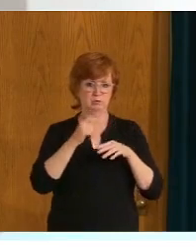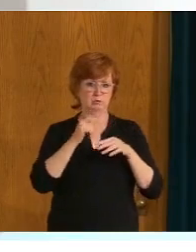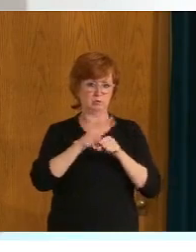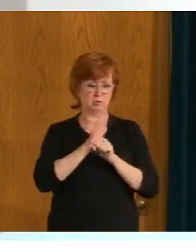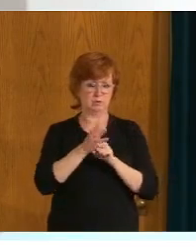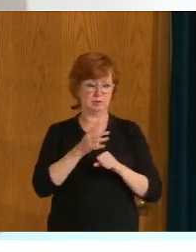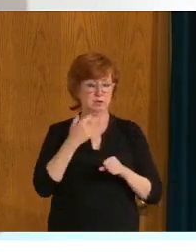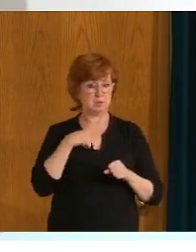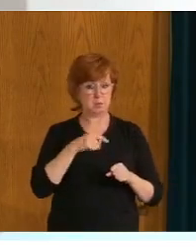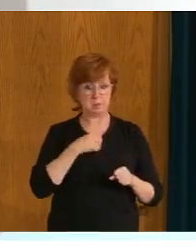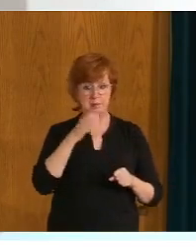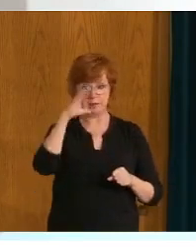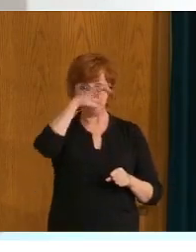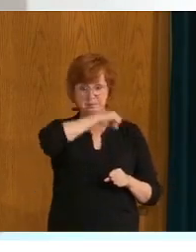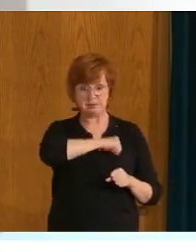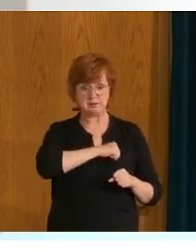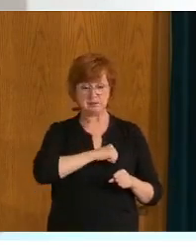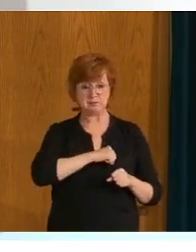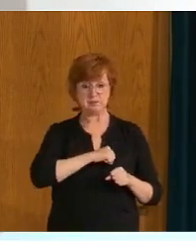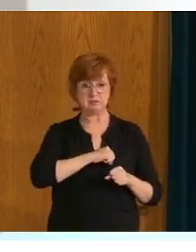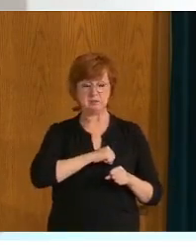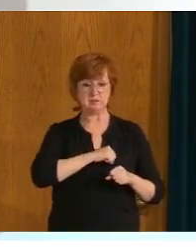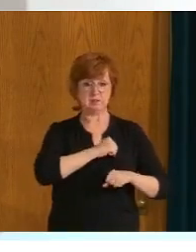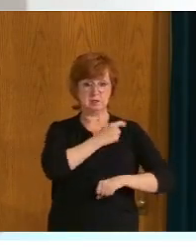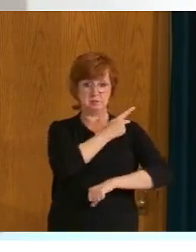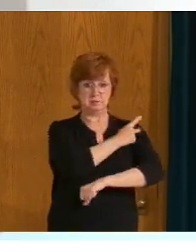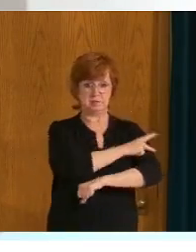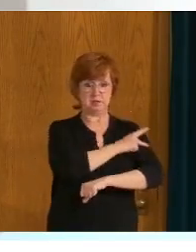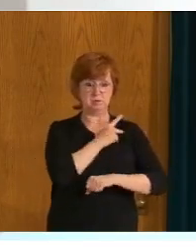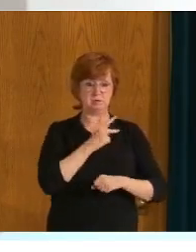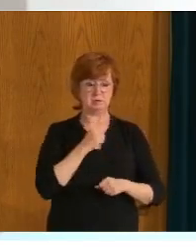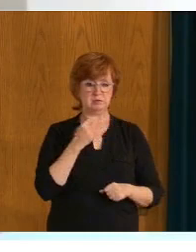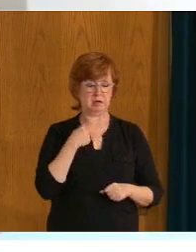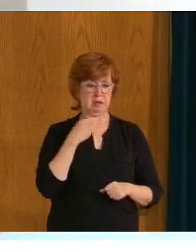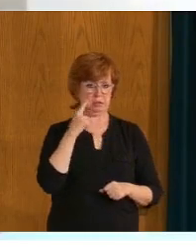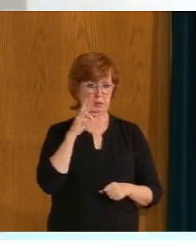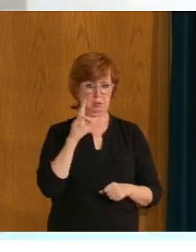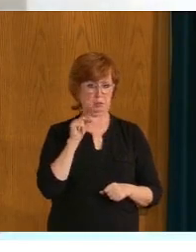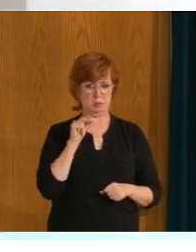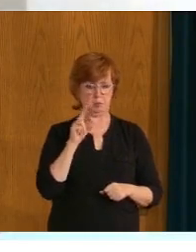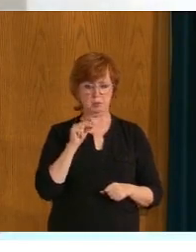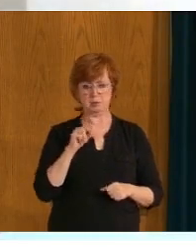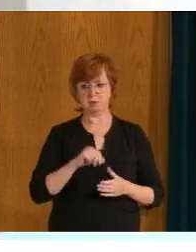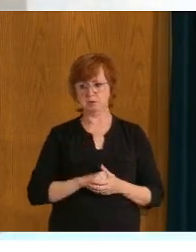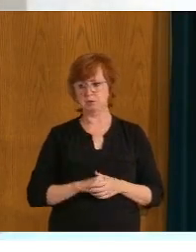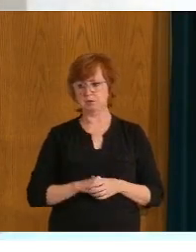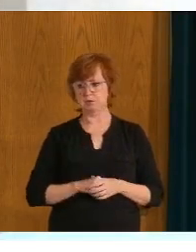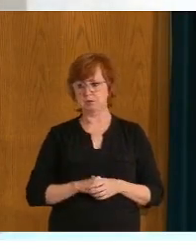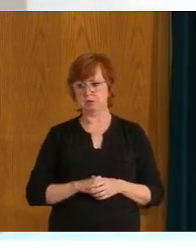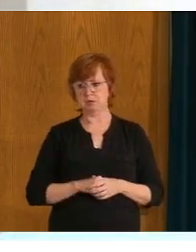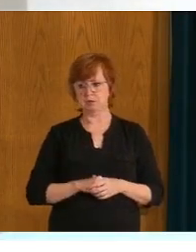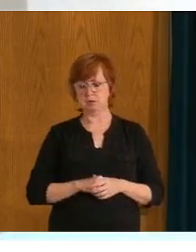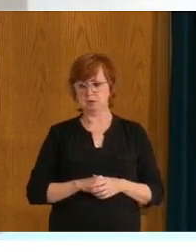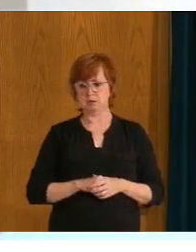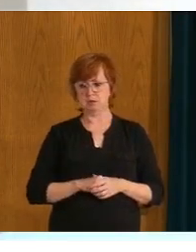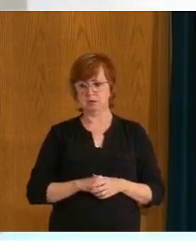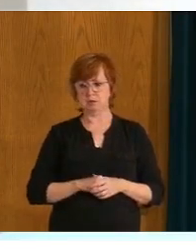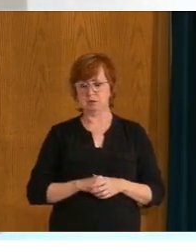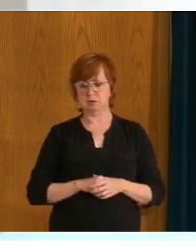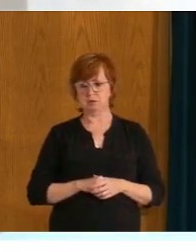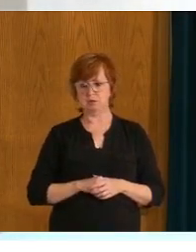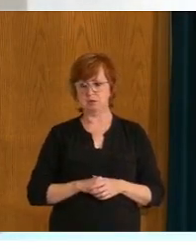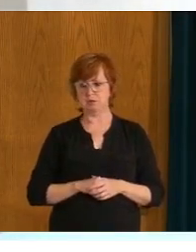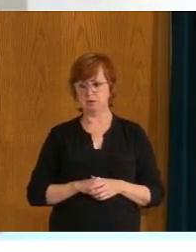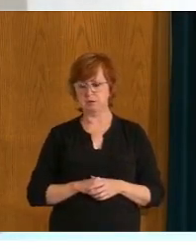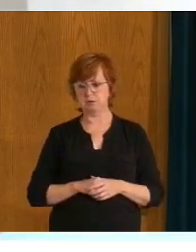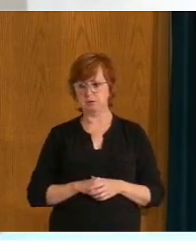missed, uh, to a great extent, uh, such events. Uh, and of course, uh, uh, you know, sudden death in the home setting. Also